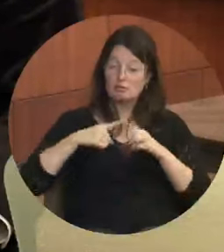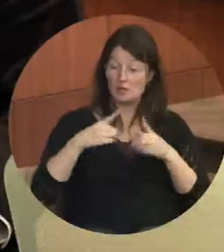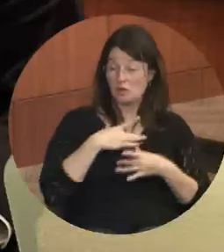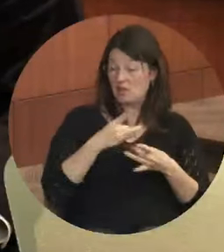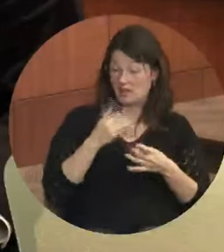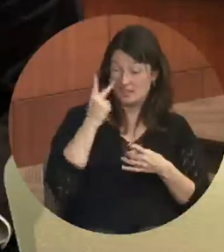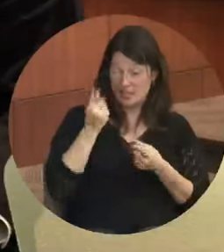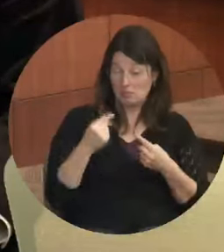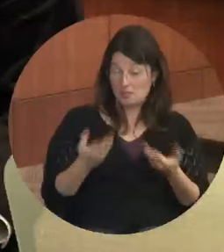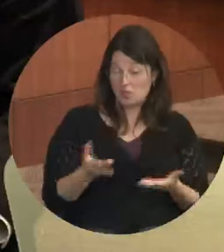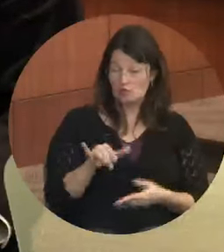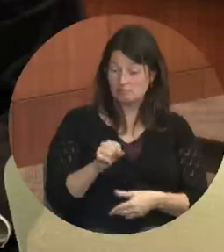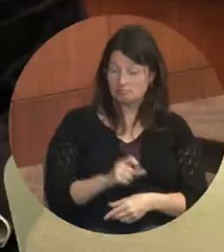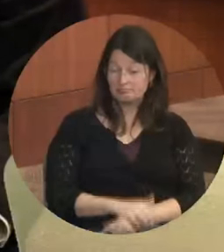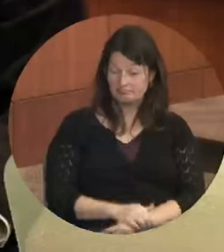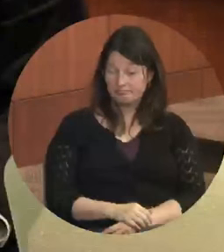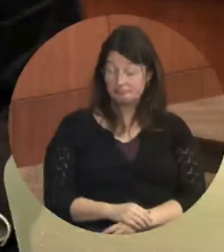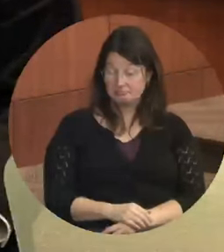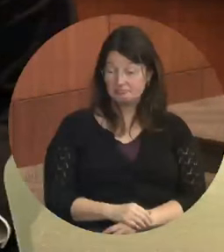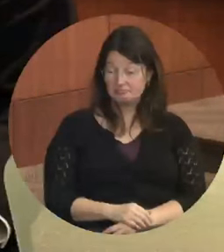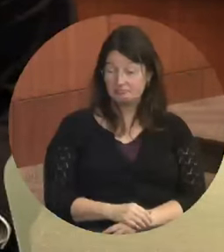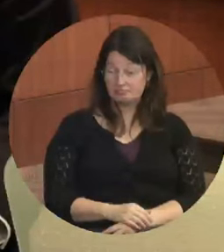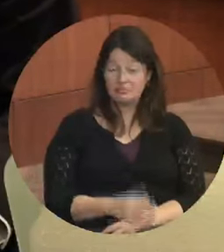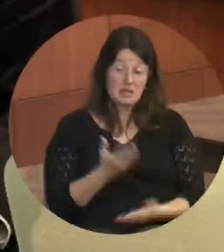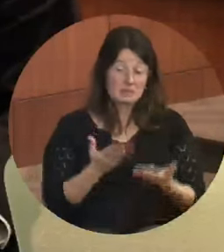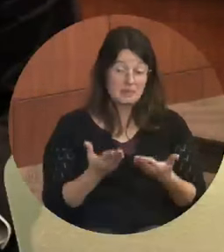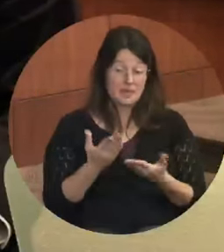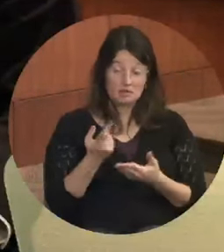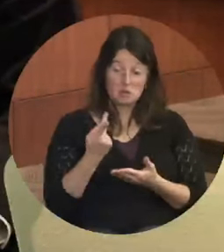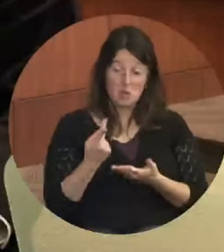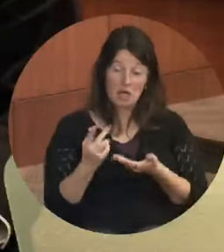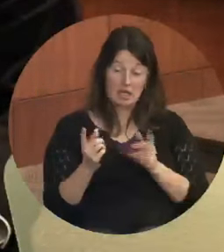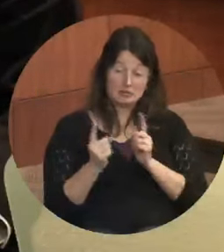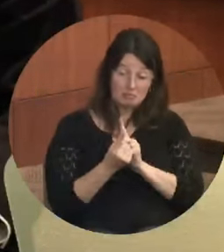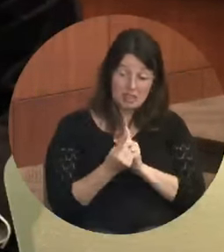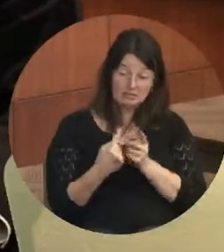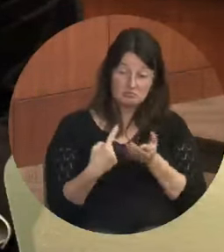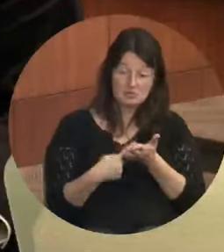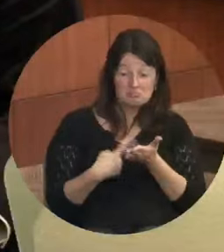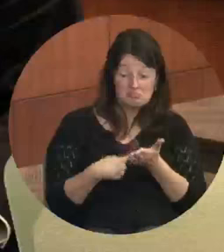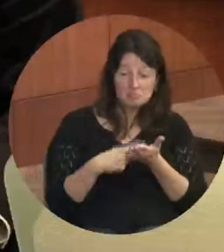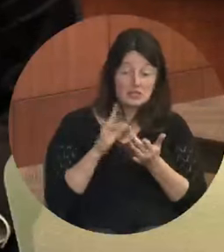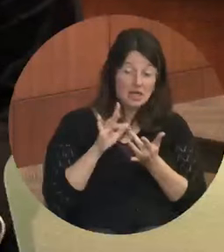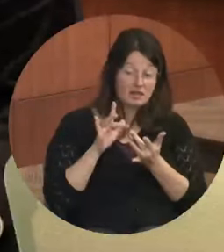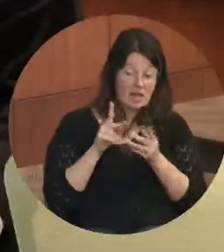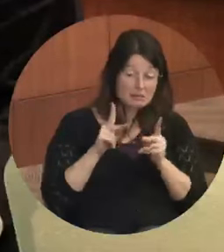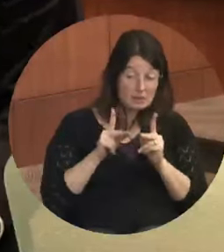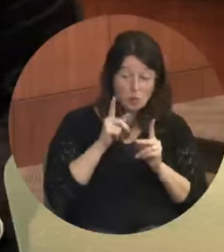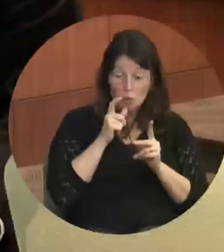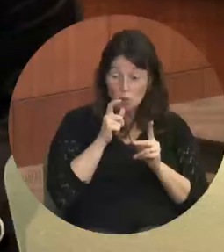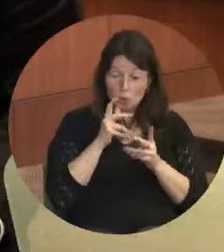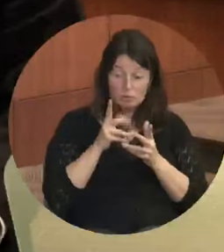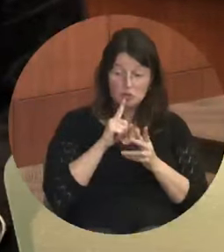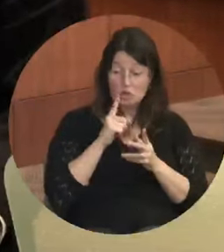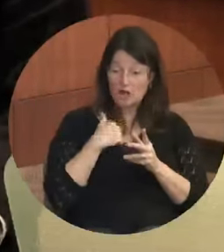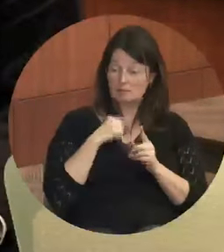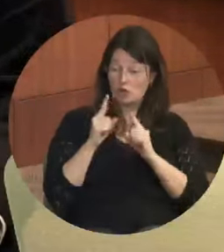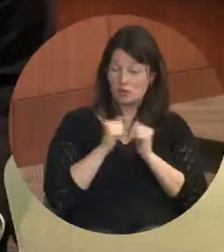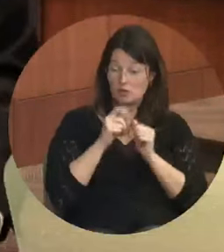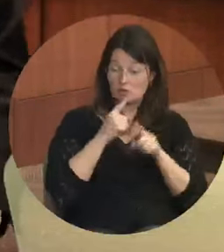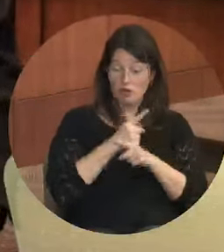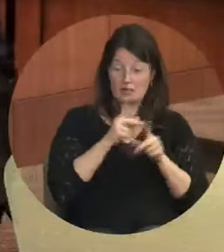them here. And, uh, maybe we can get together and exchange contacts there and make sure I'm talking to the right person.